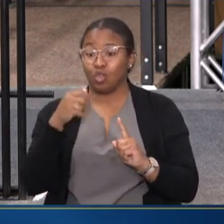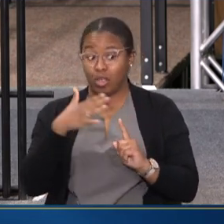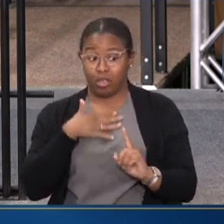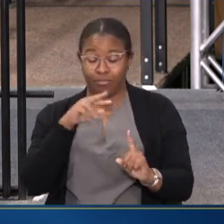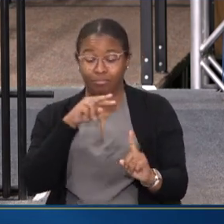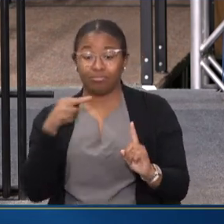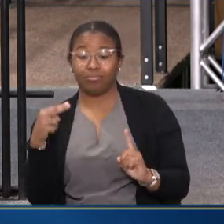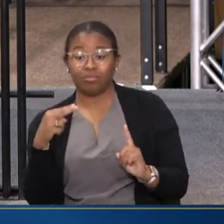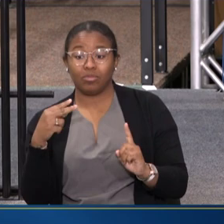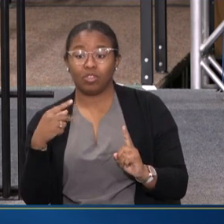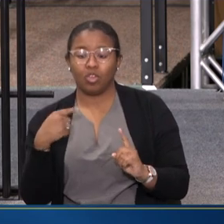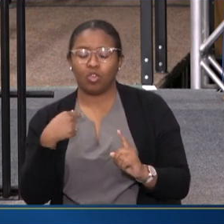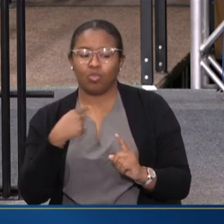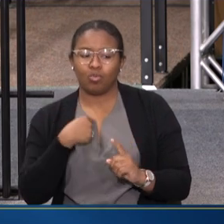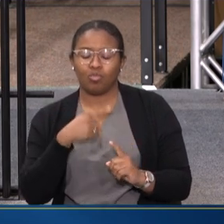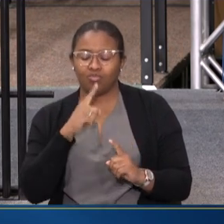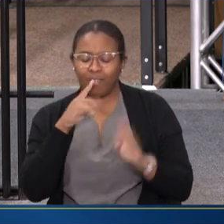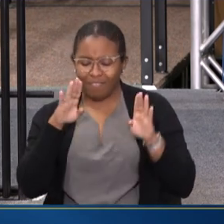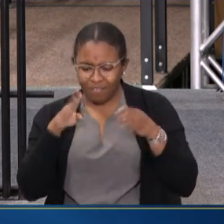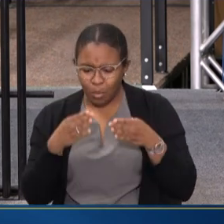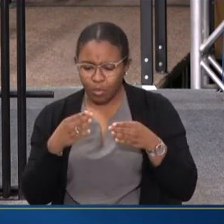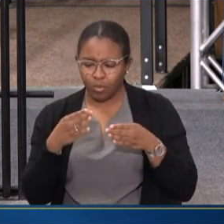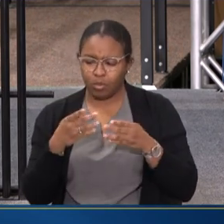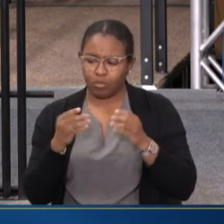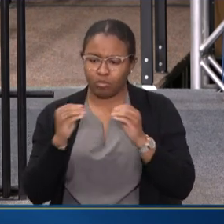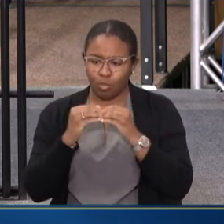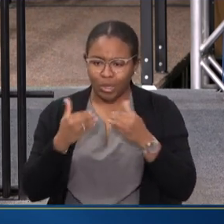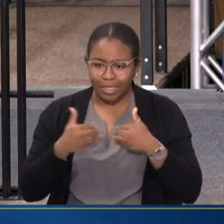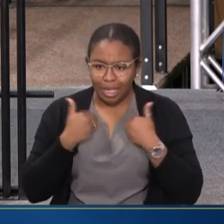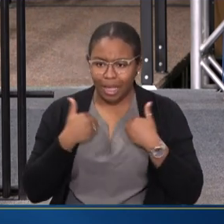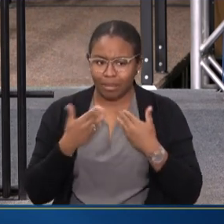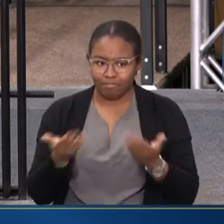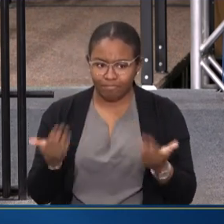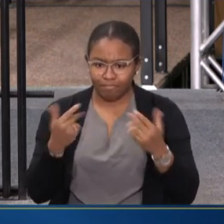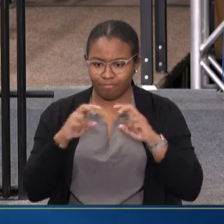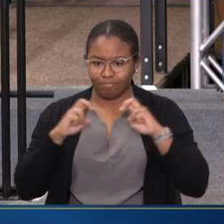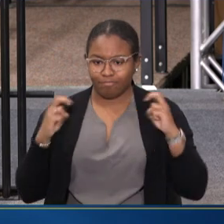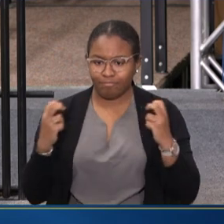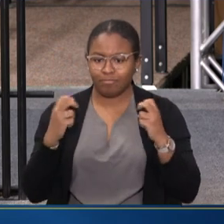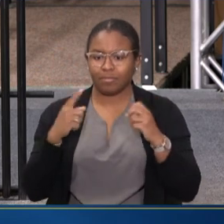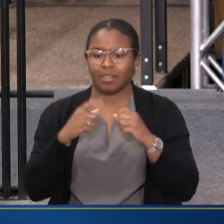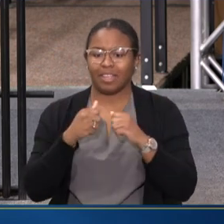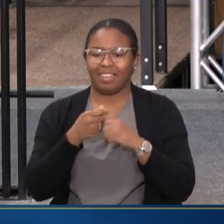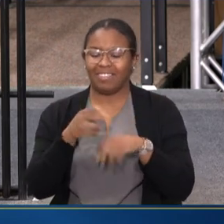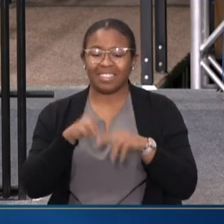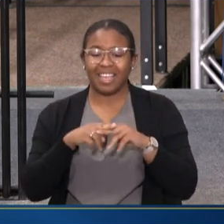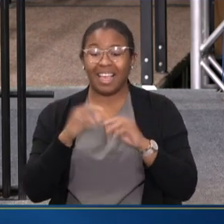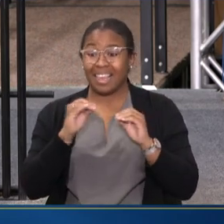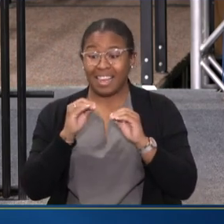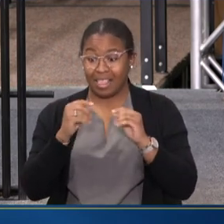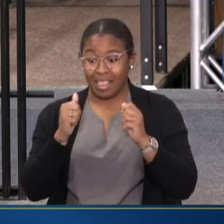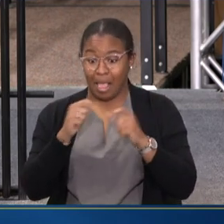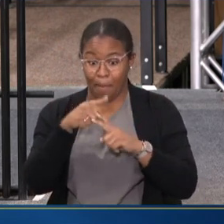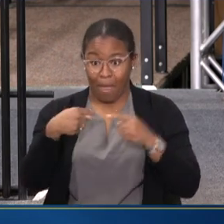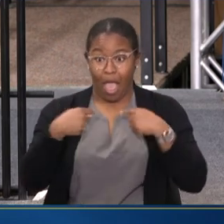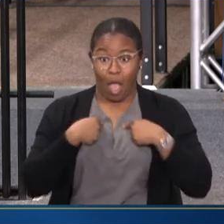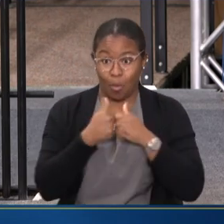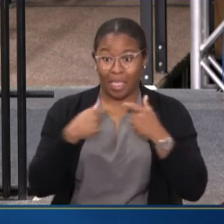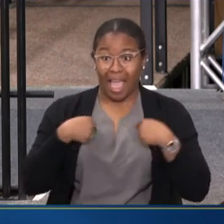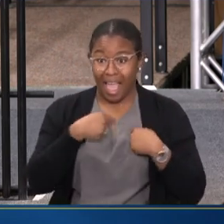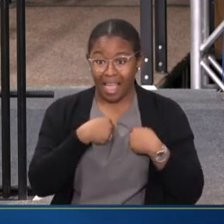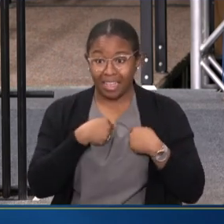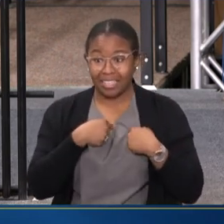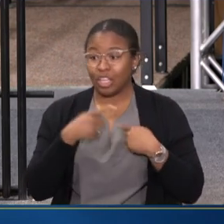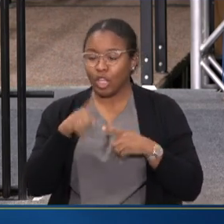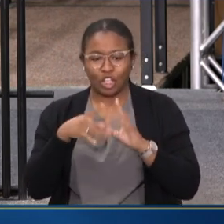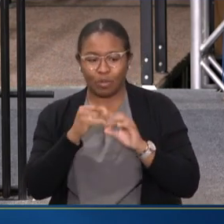STANDPOINT, WE'RE REALLY VERY FOCUSED ON GETTING MORE YOUNG VOICES AT THE TABLE AND GIVING THEM A SEAT. NOTHING ABOUT US WITHOUT US, AND THEY SAY GIVE US A